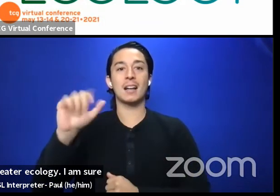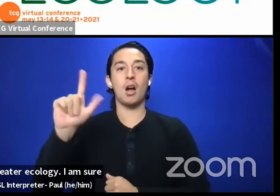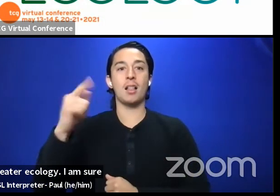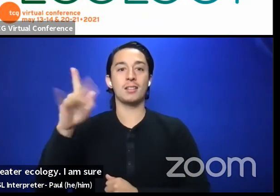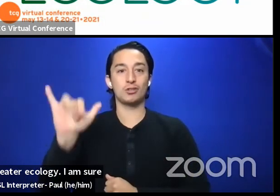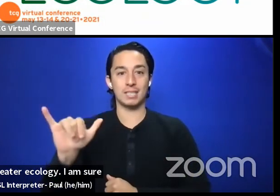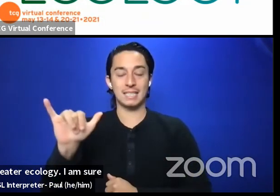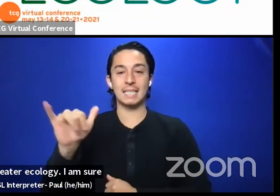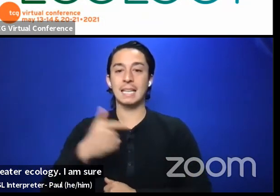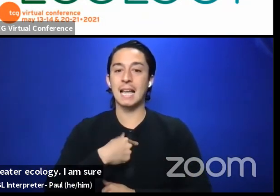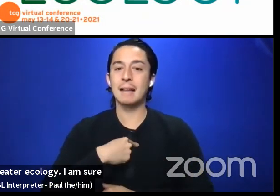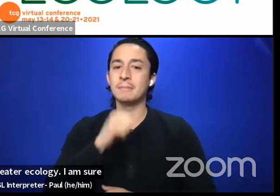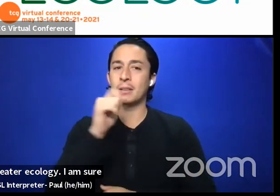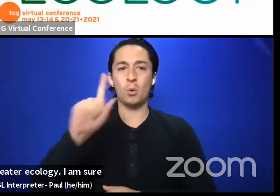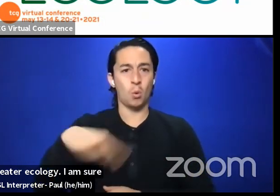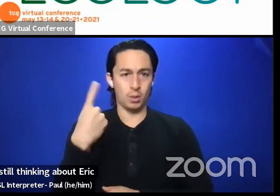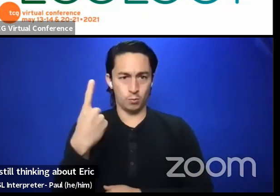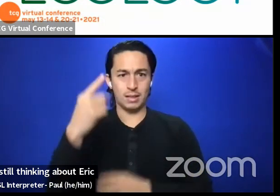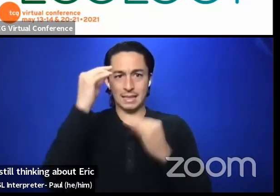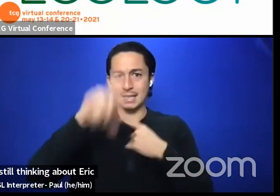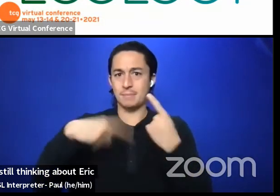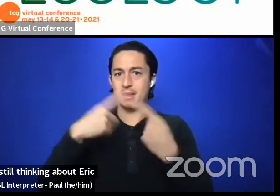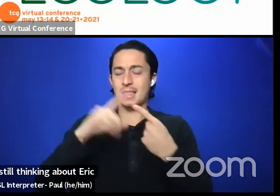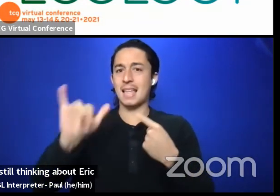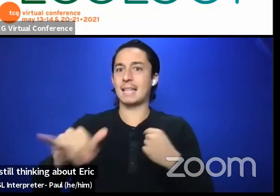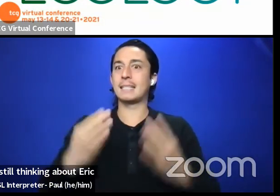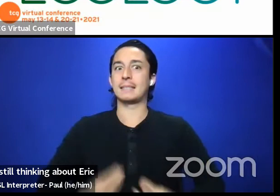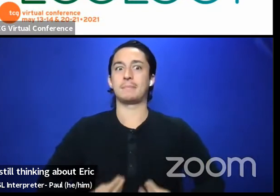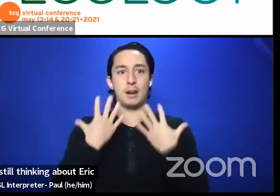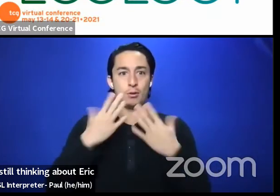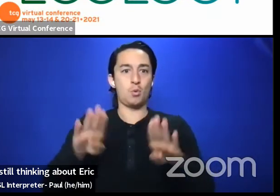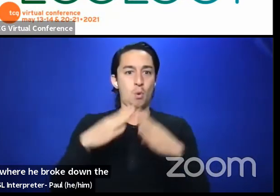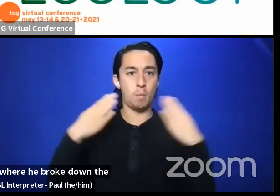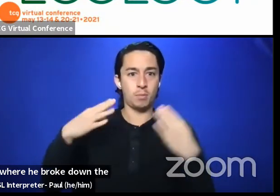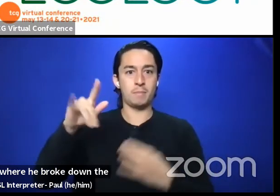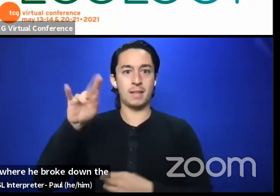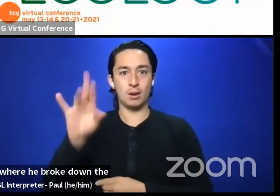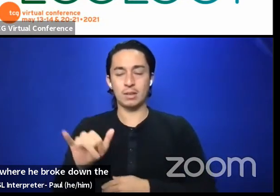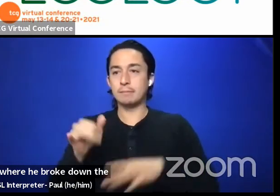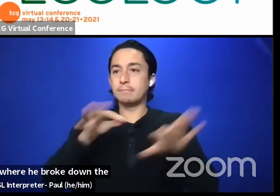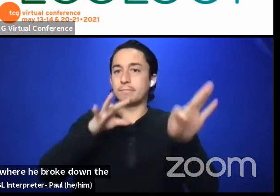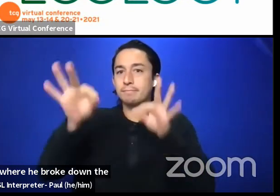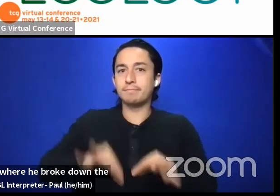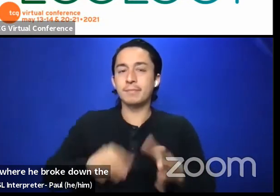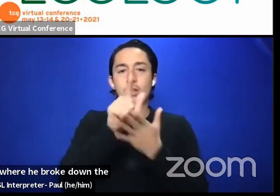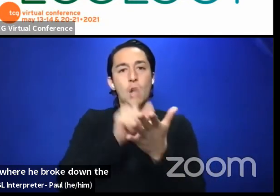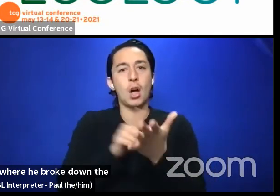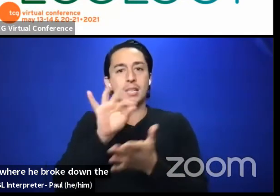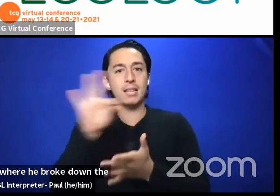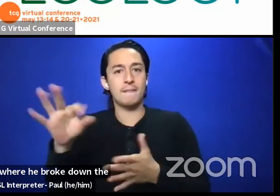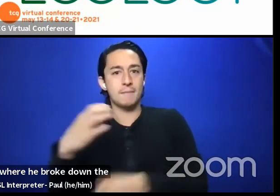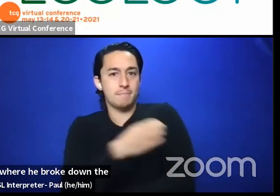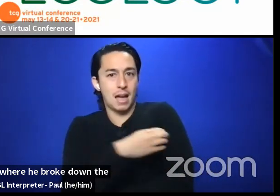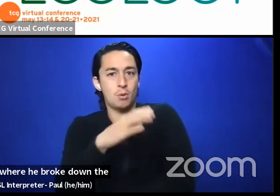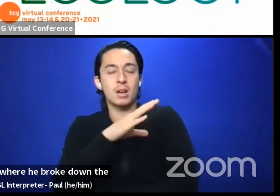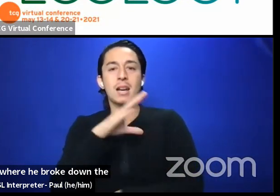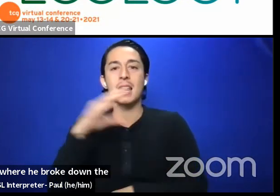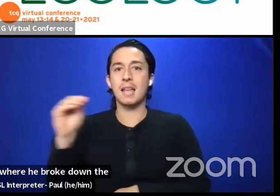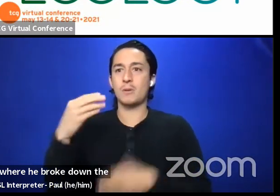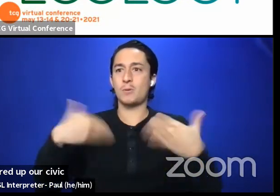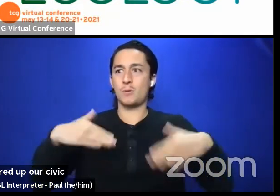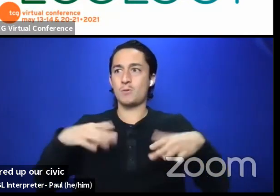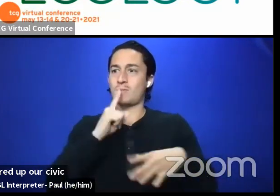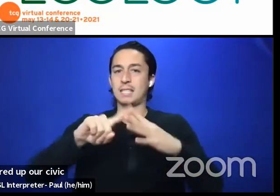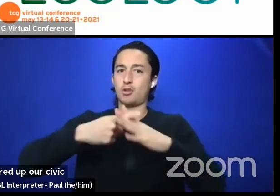about Eric Liu's inspiring opening plenary where he broke down the laws of power and fired up our civic imaginations.